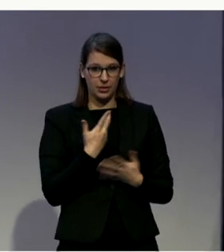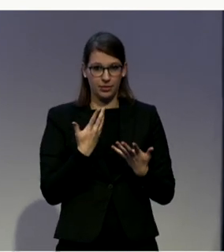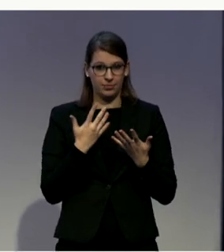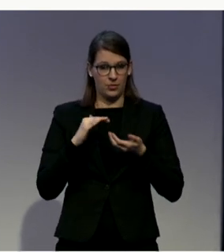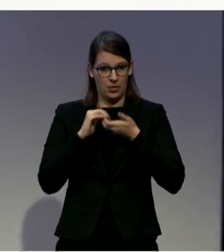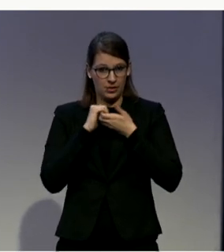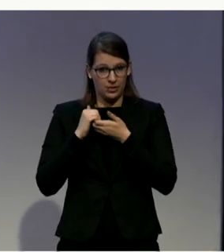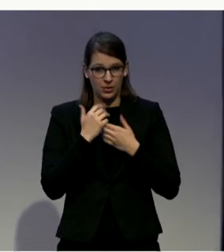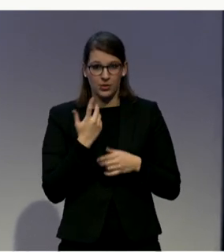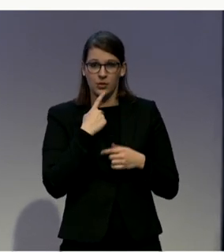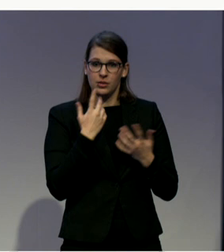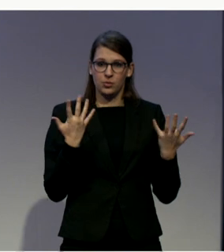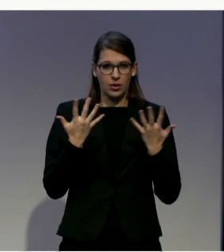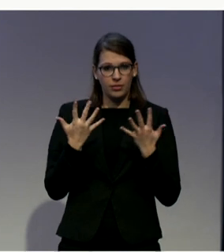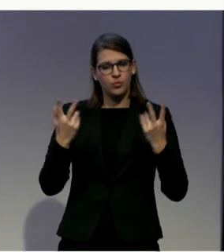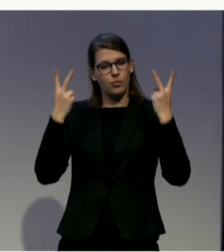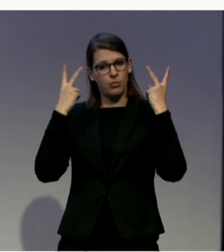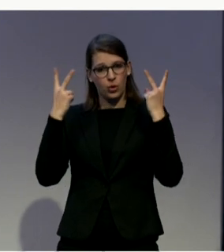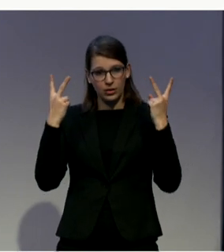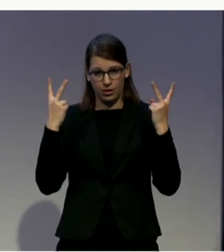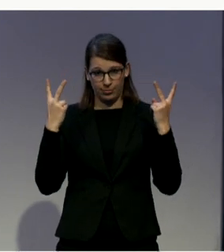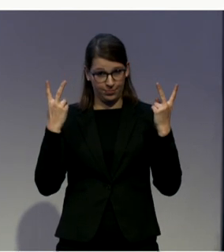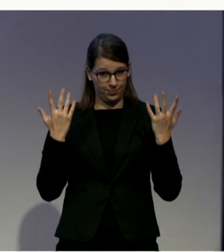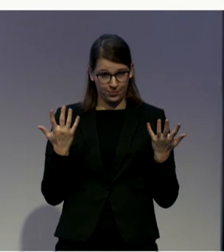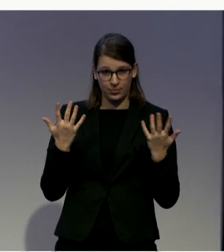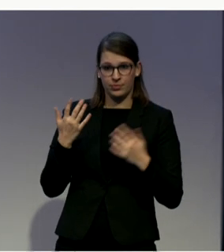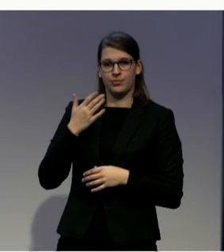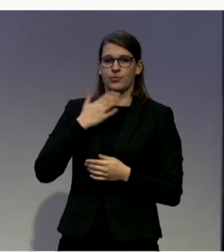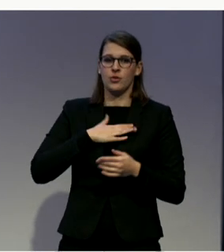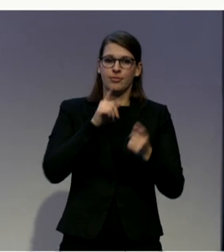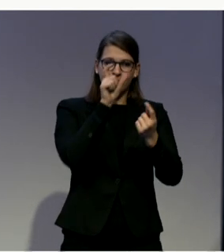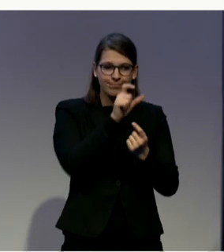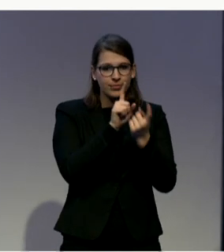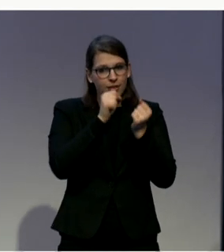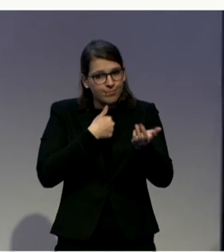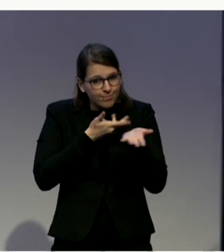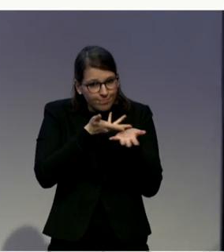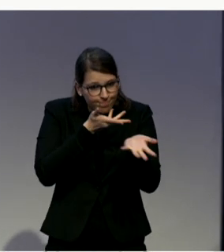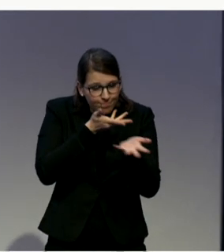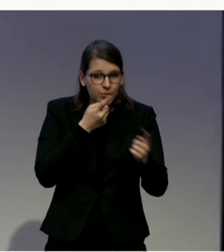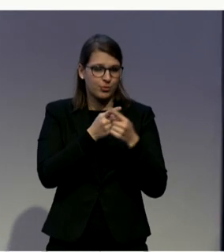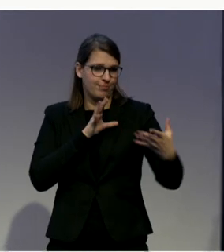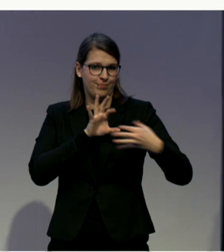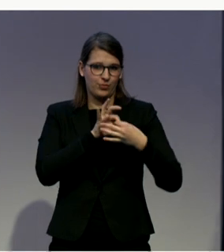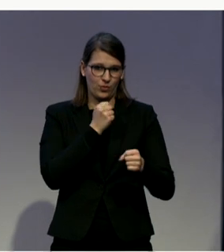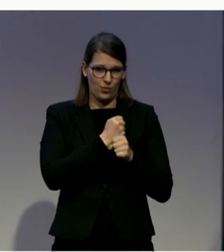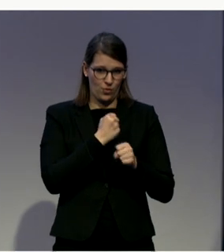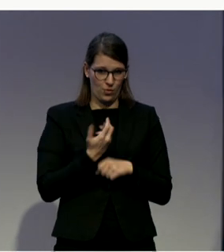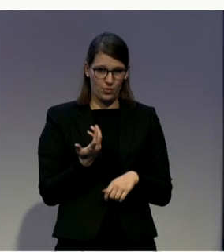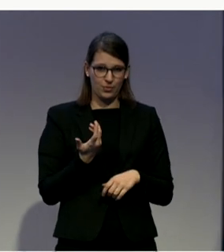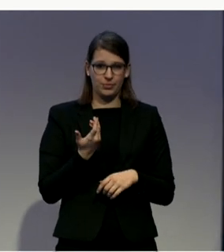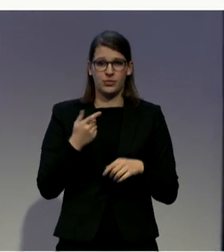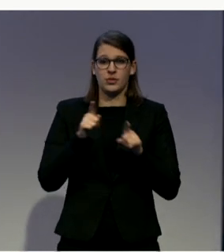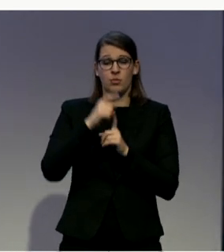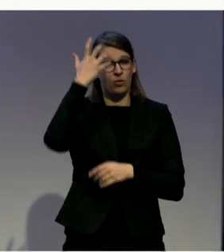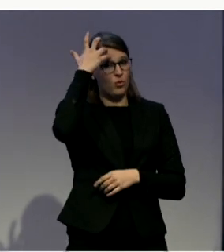is the consultation and partnership process that we have with our government. That's at a